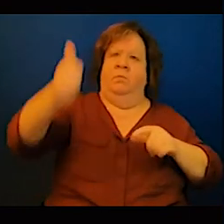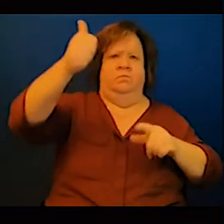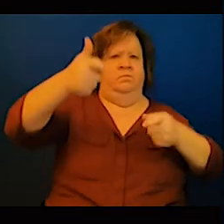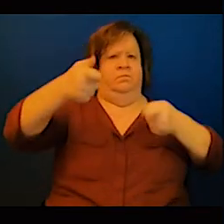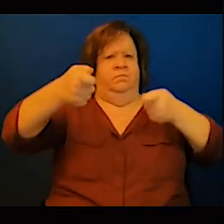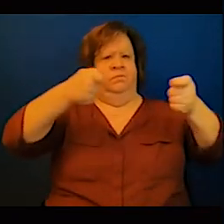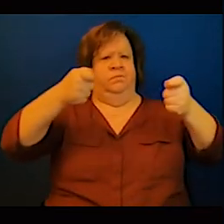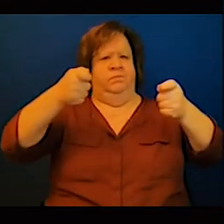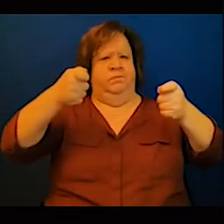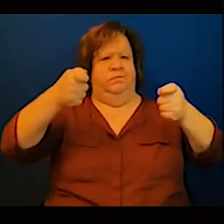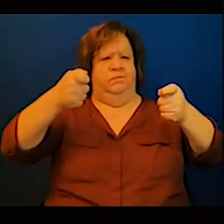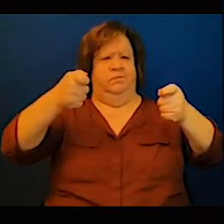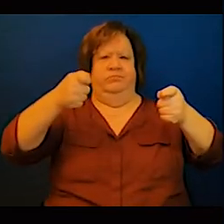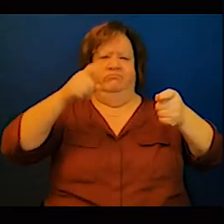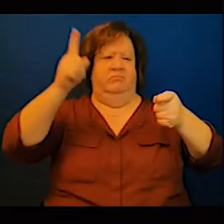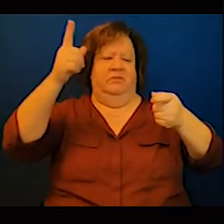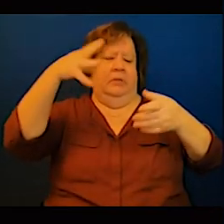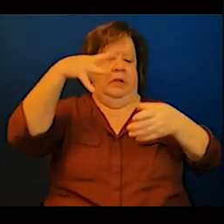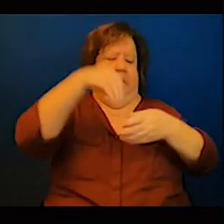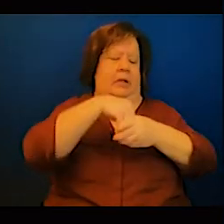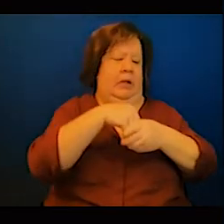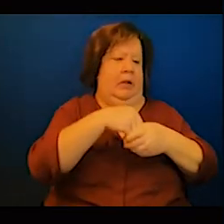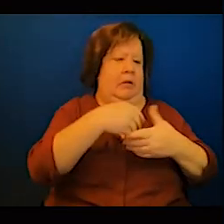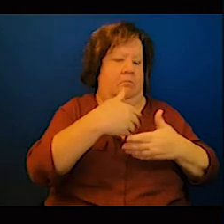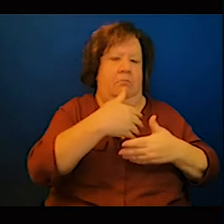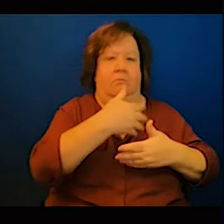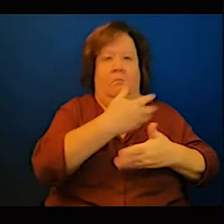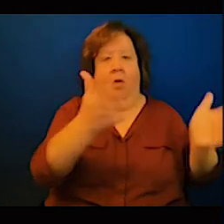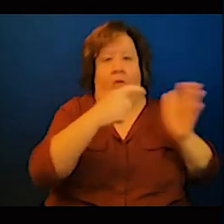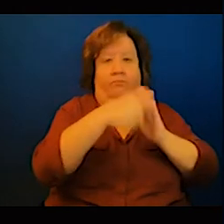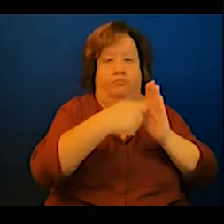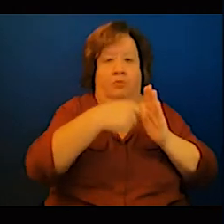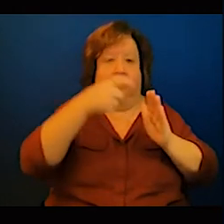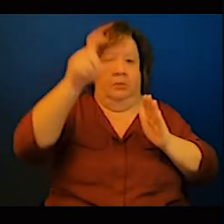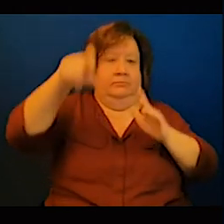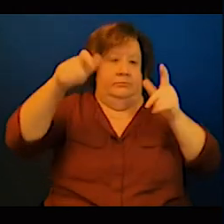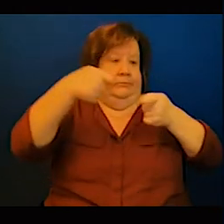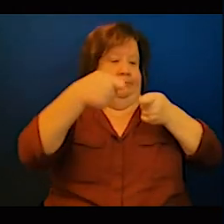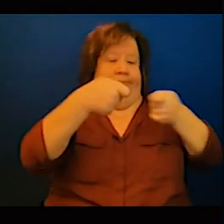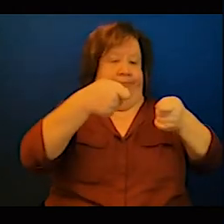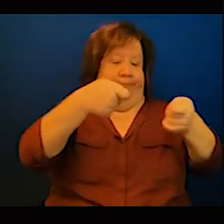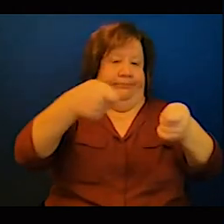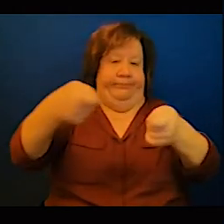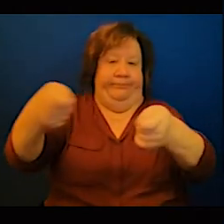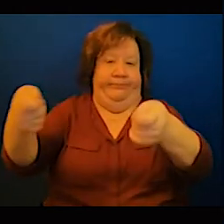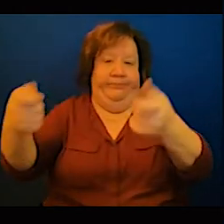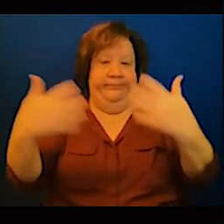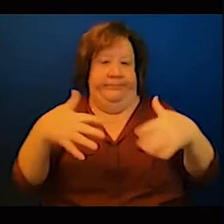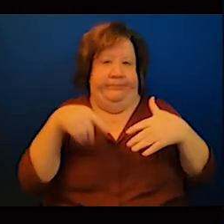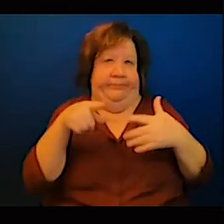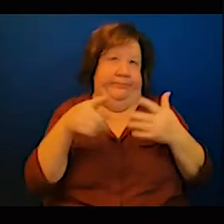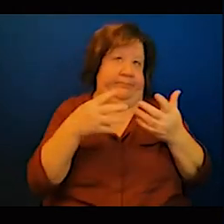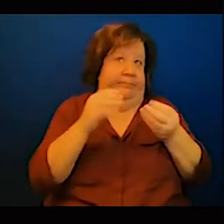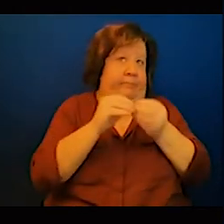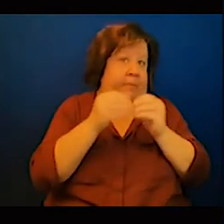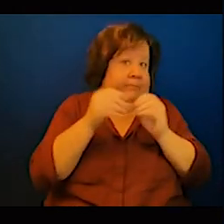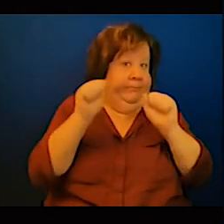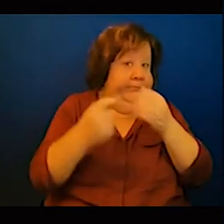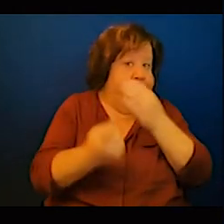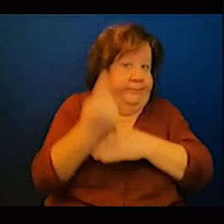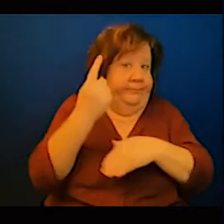private finance they prefer to get in the involvement of a multilateral bank